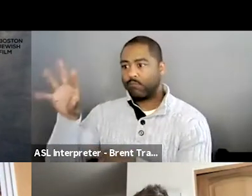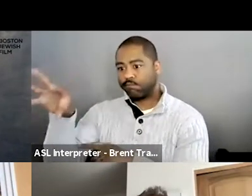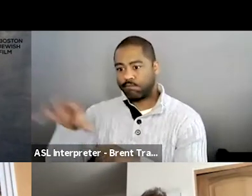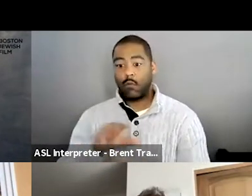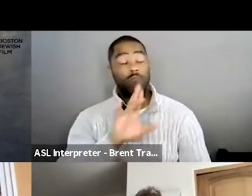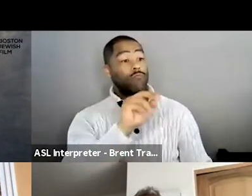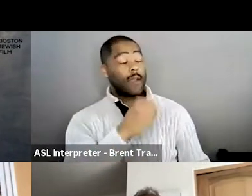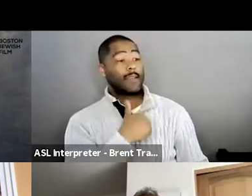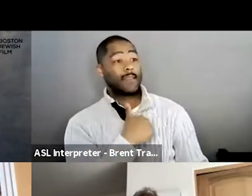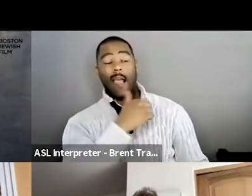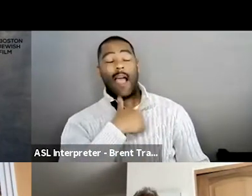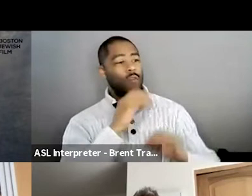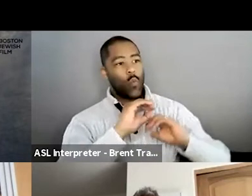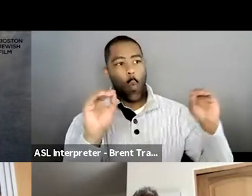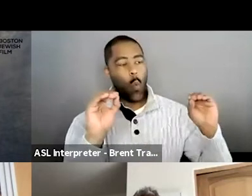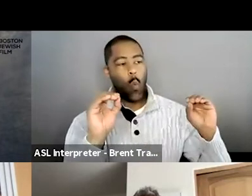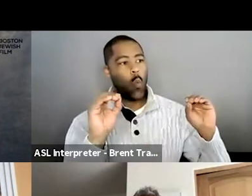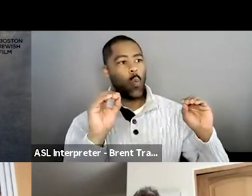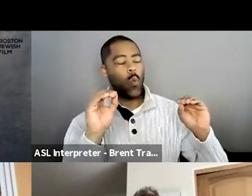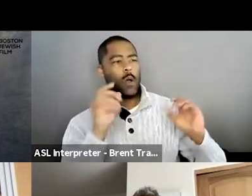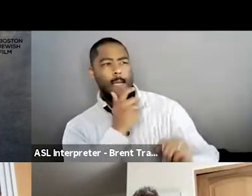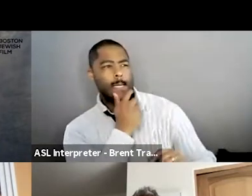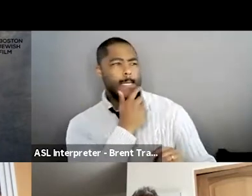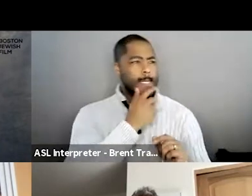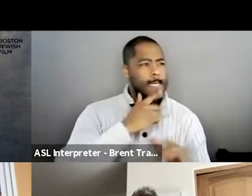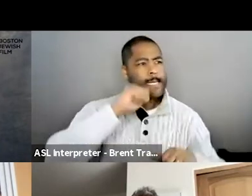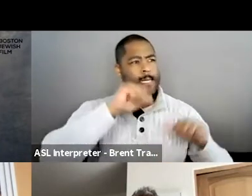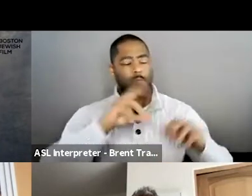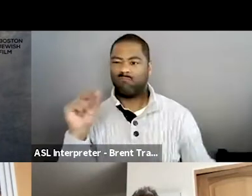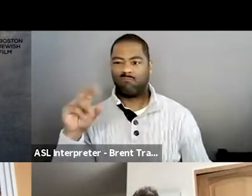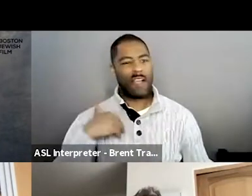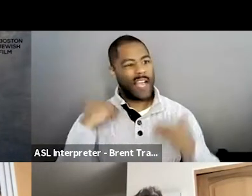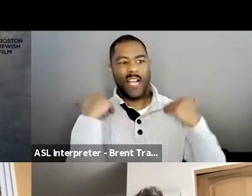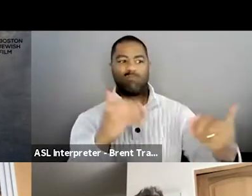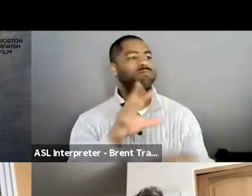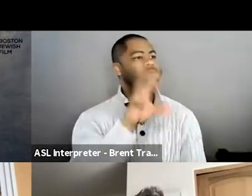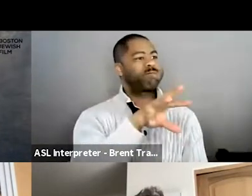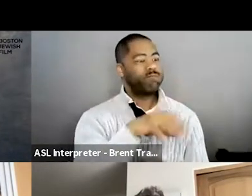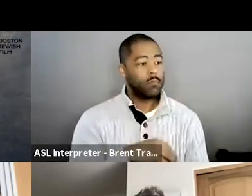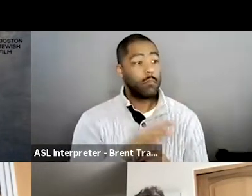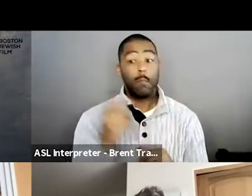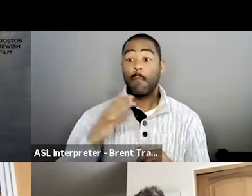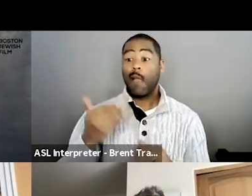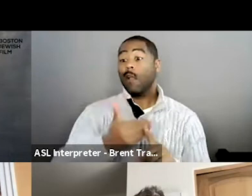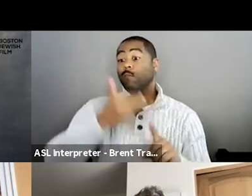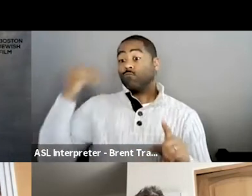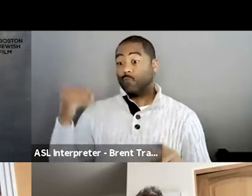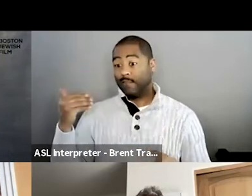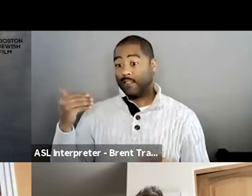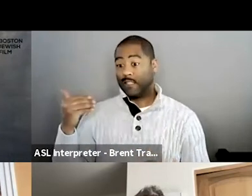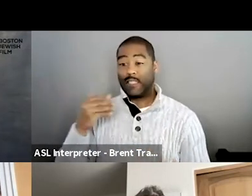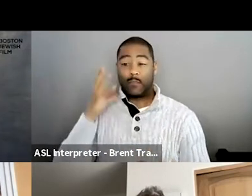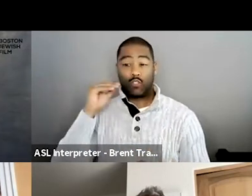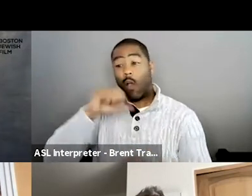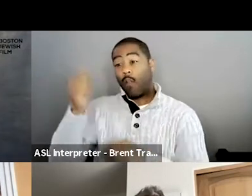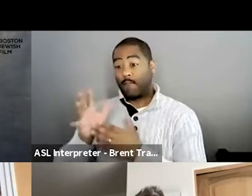I, I had actually worked on a film five, six years previous. And one of the characters in the film had gone into a coma and